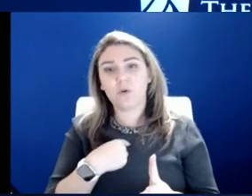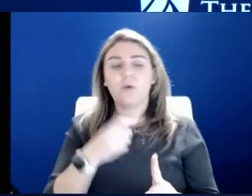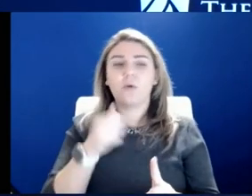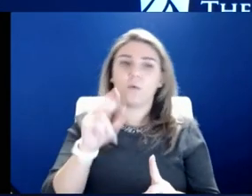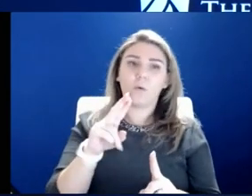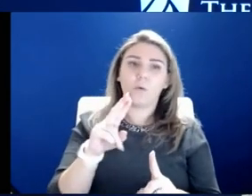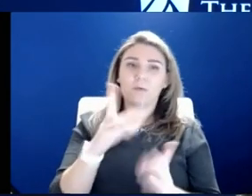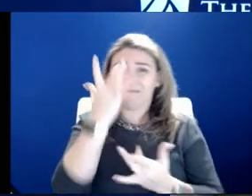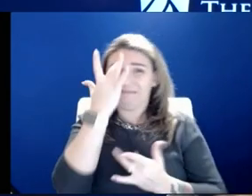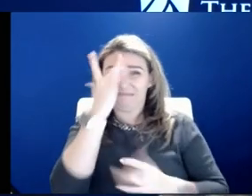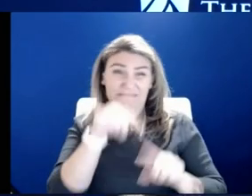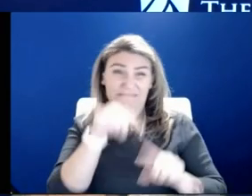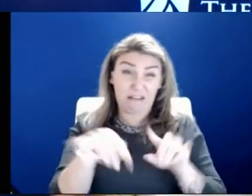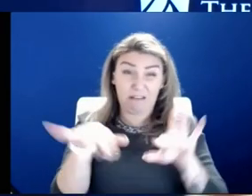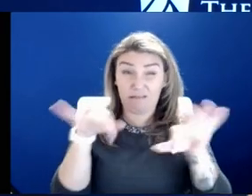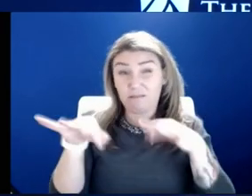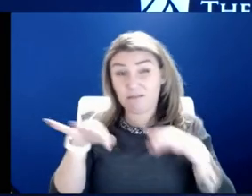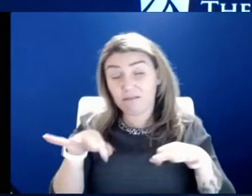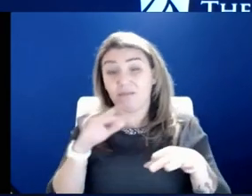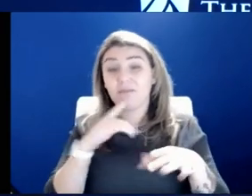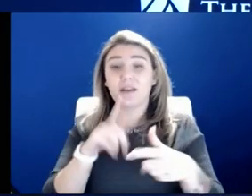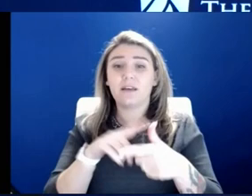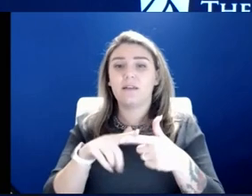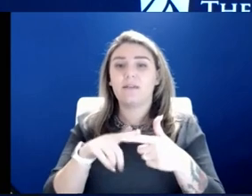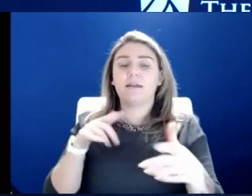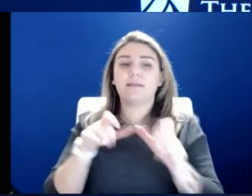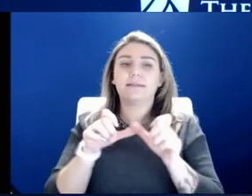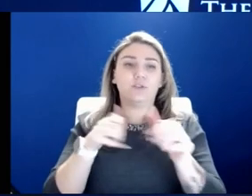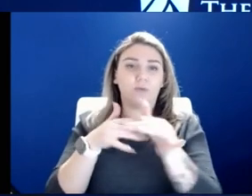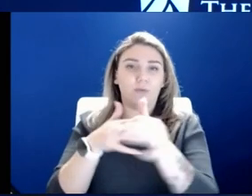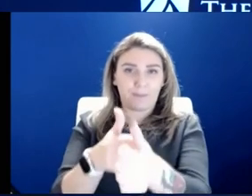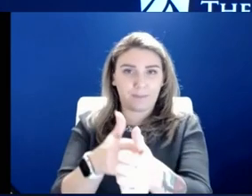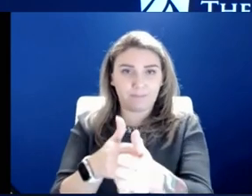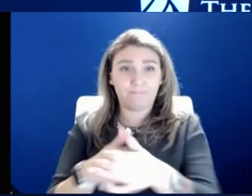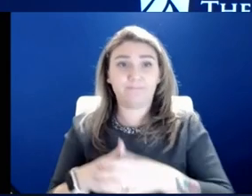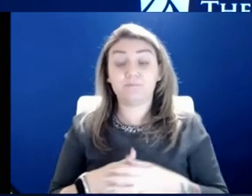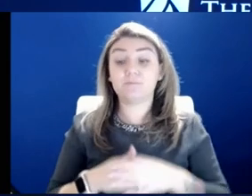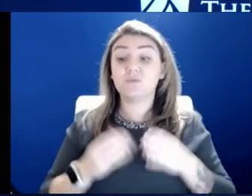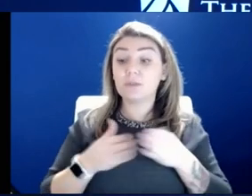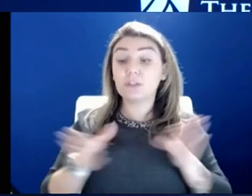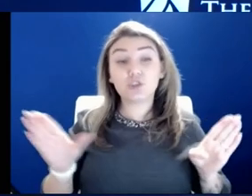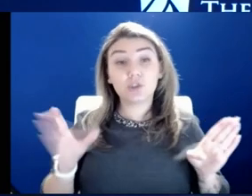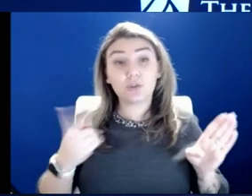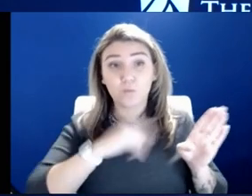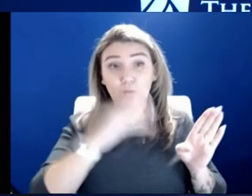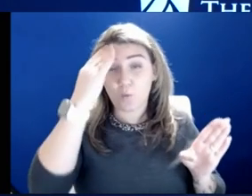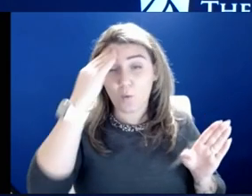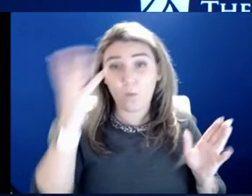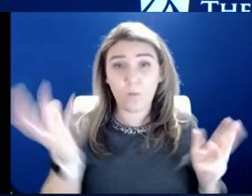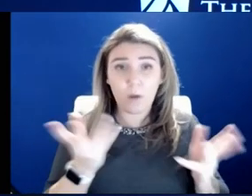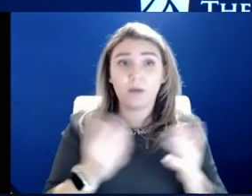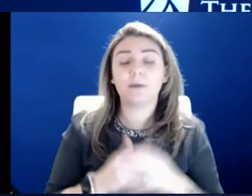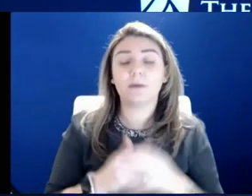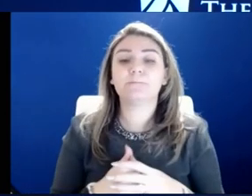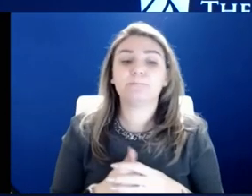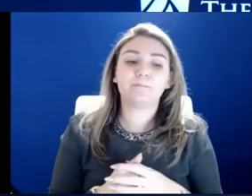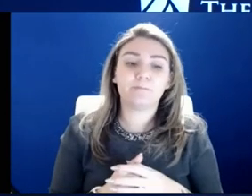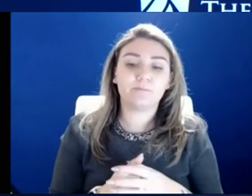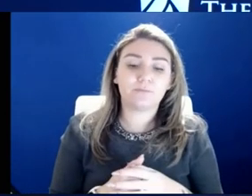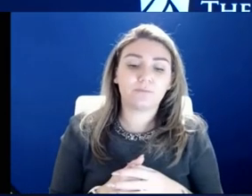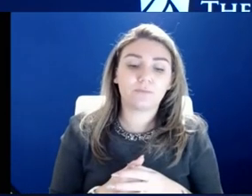whatever. We, we have to, we have to continually update that. So in general, we know that the, that, the, the